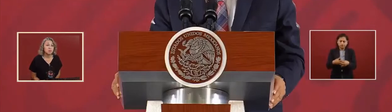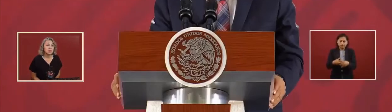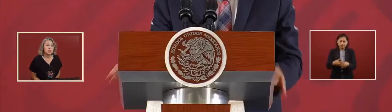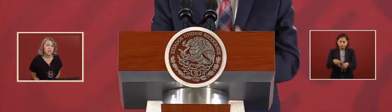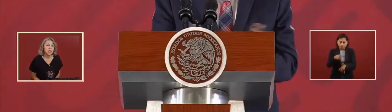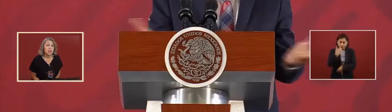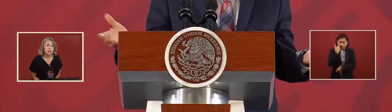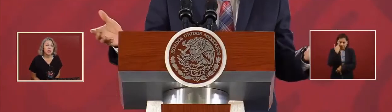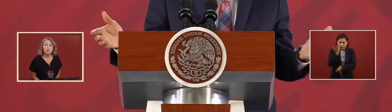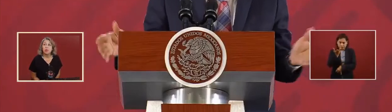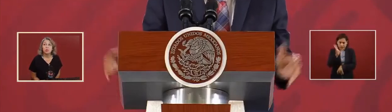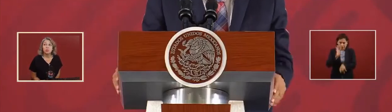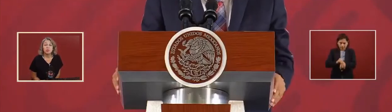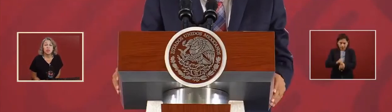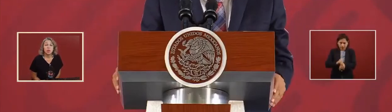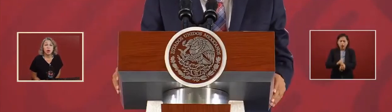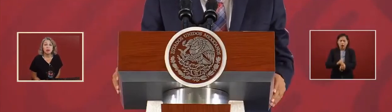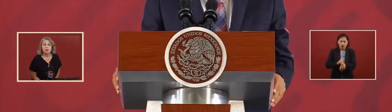water